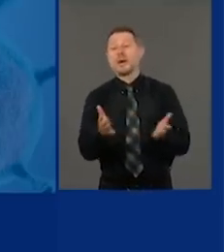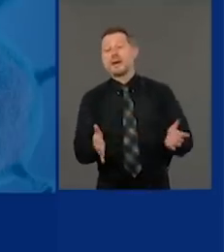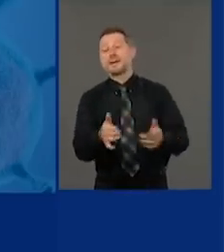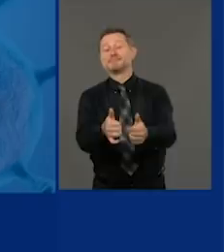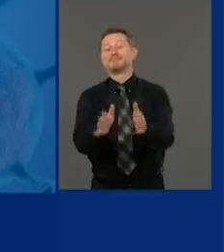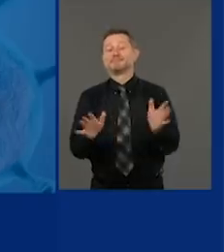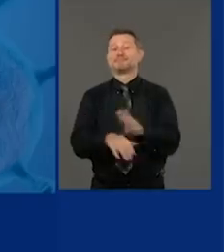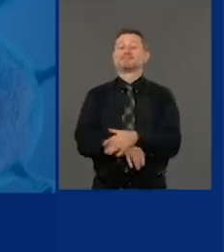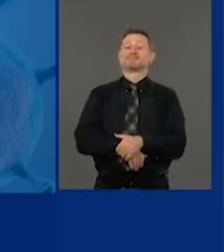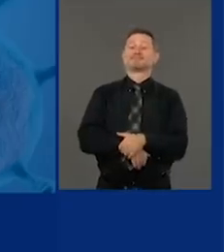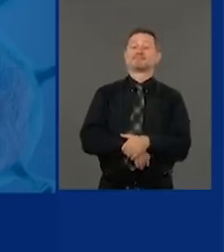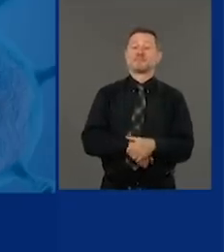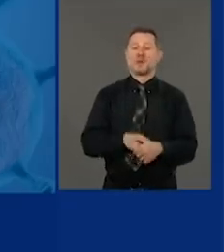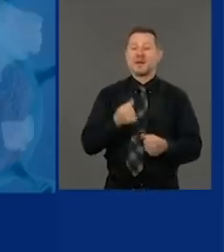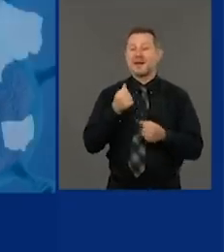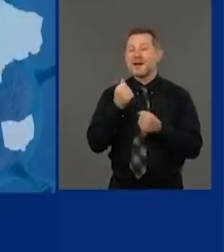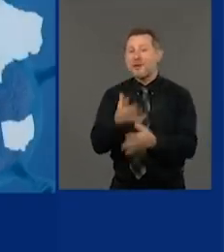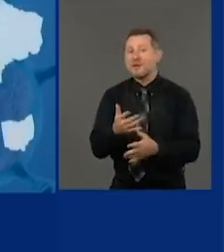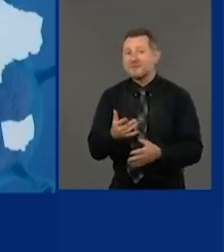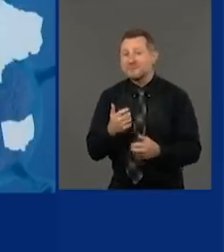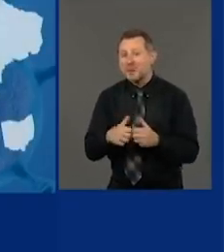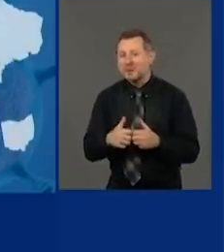the problem and then they said you're on your own.